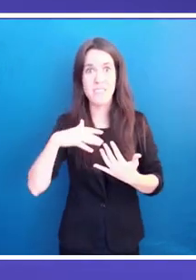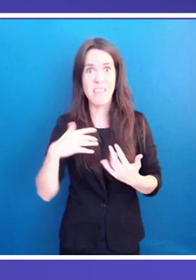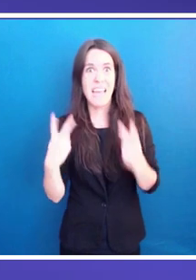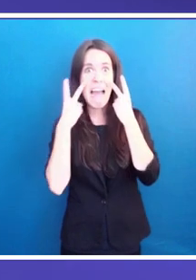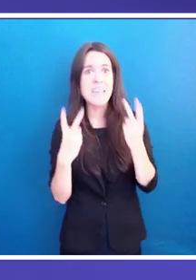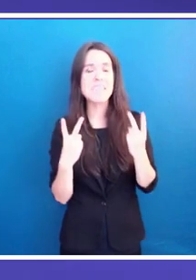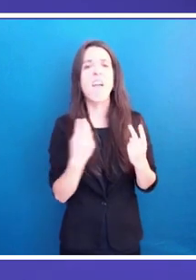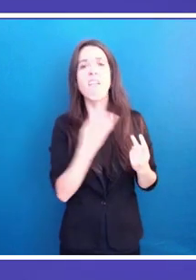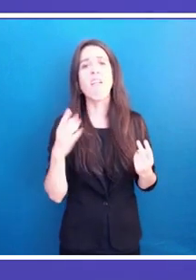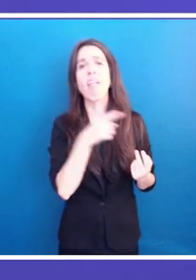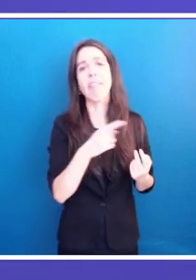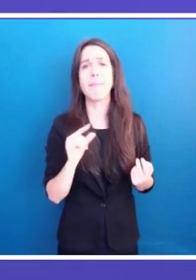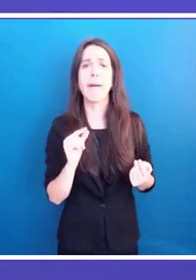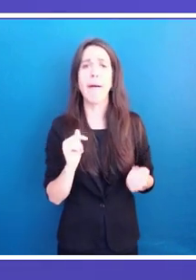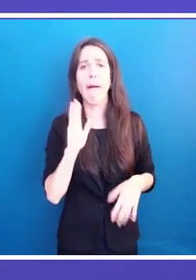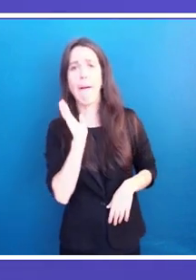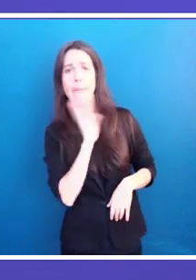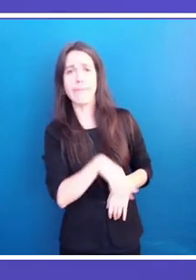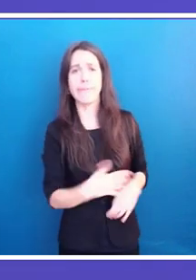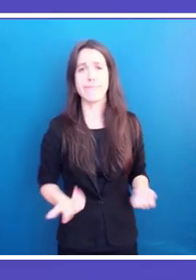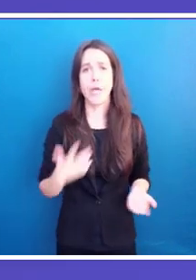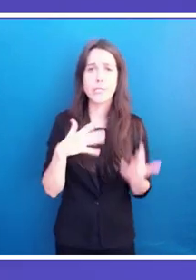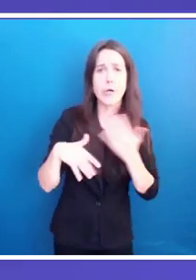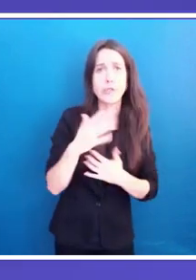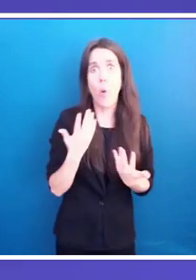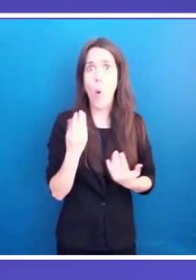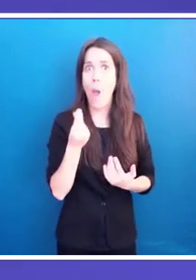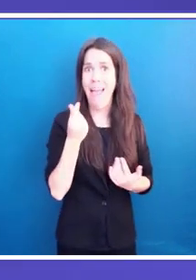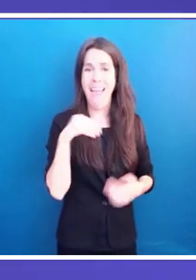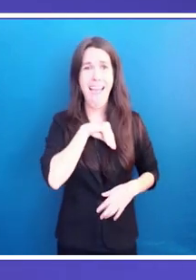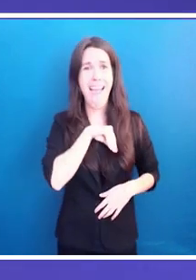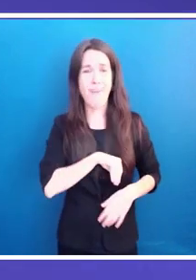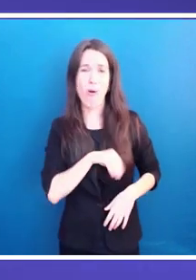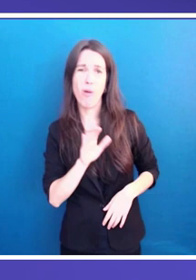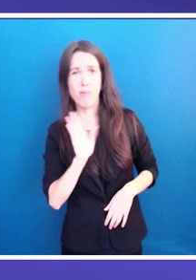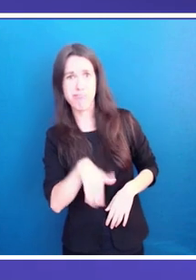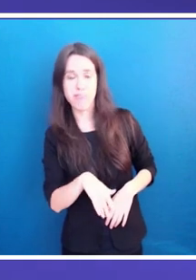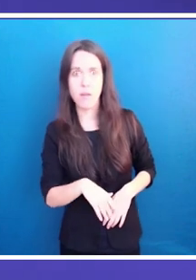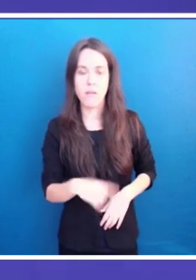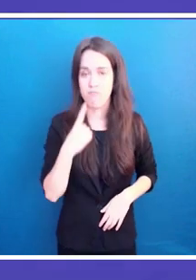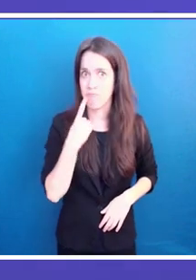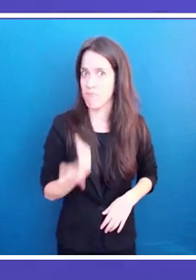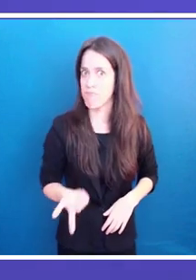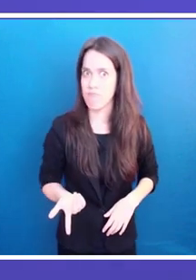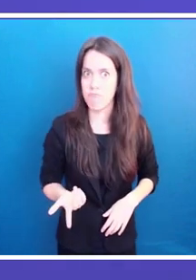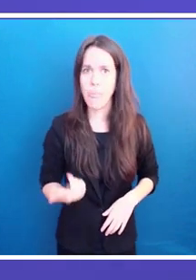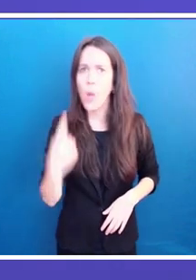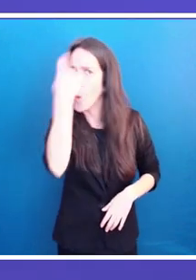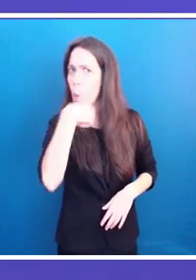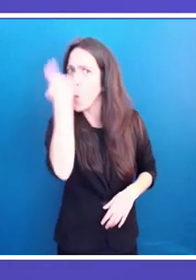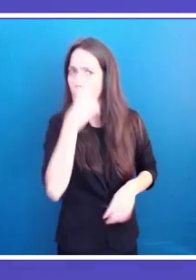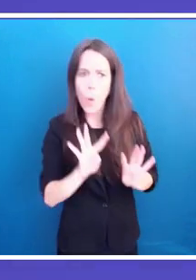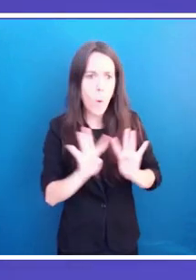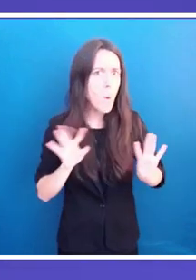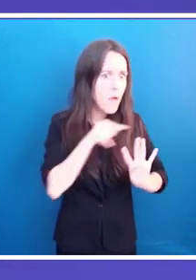sufficiently valued in economic terms. If we consider that these are the essential workers, we realize that they